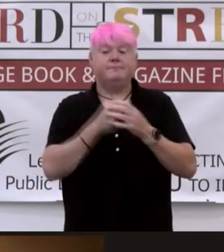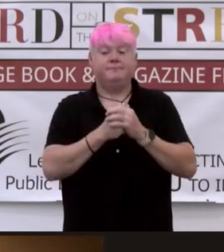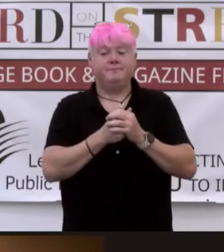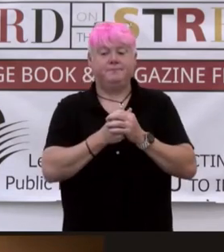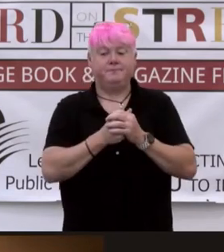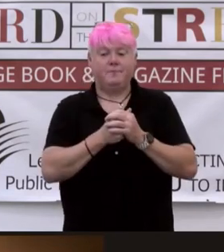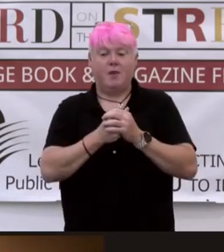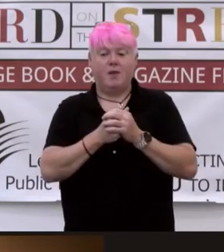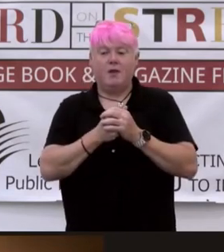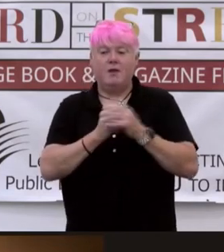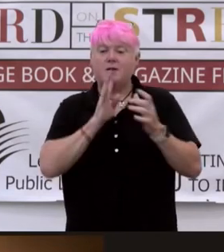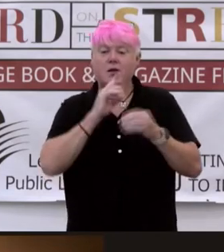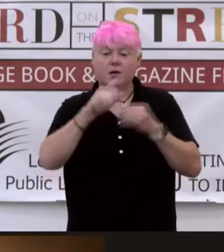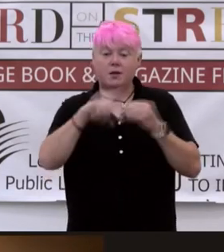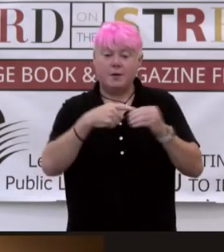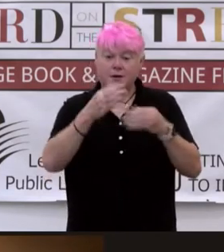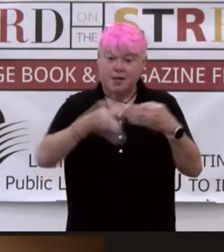the end,